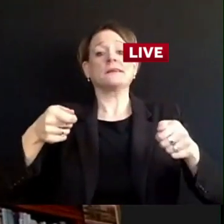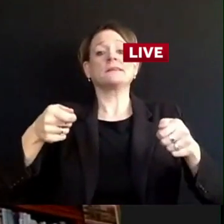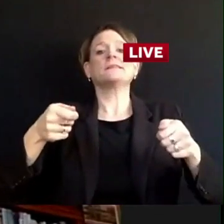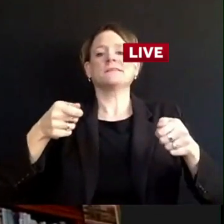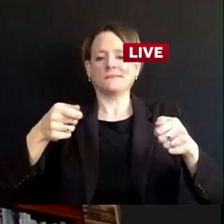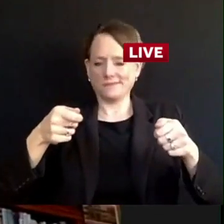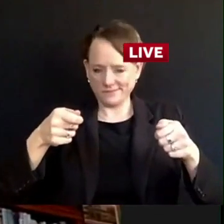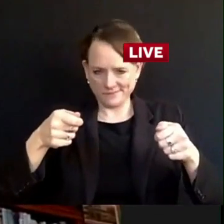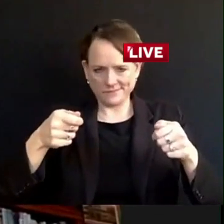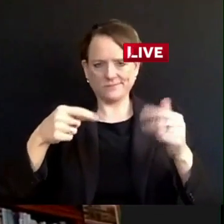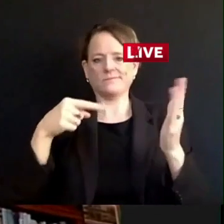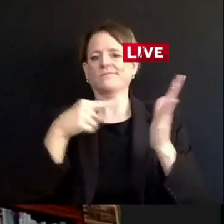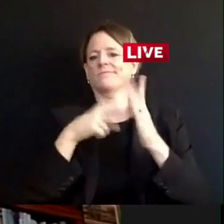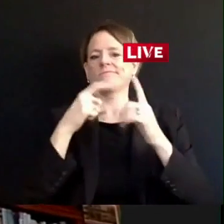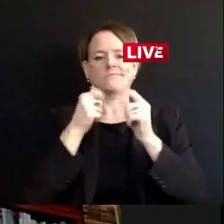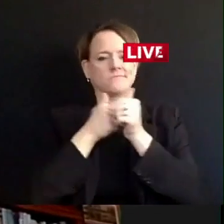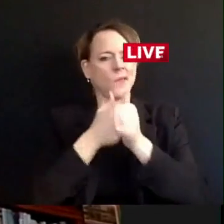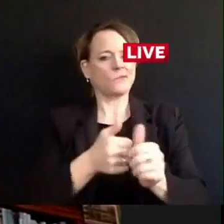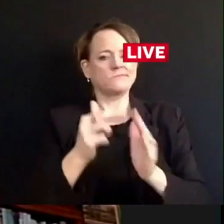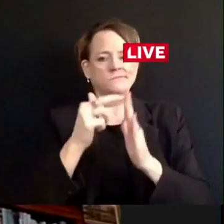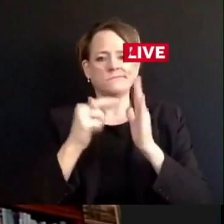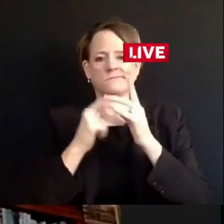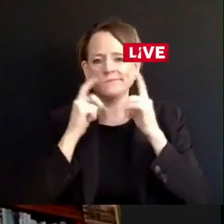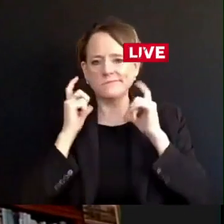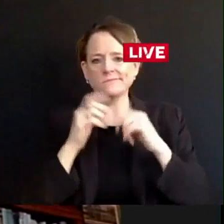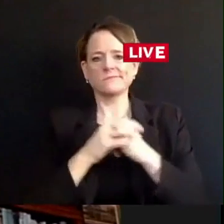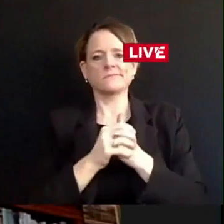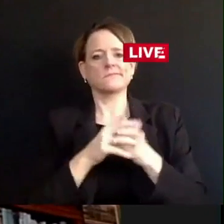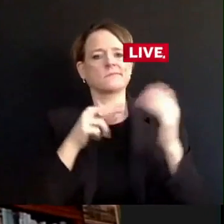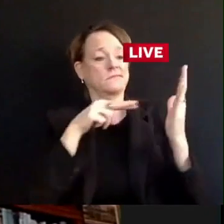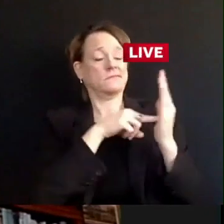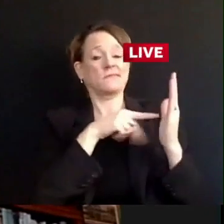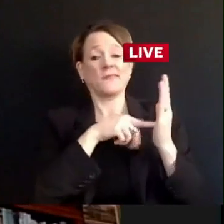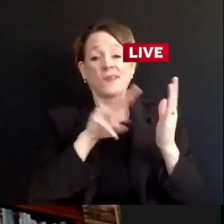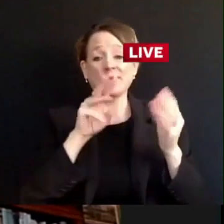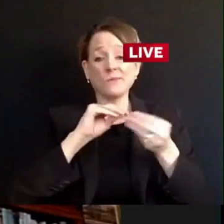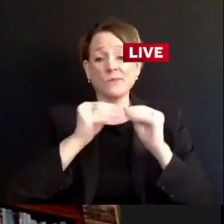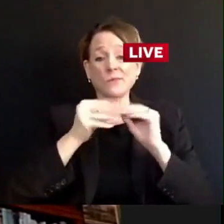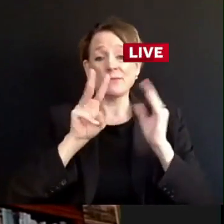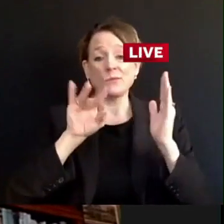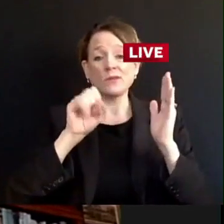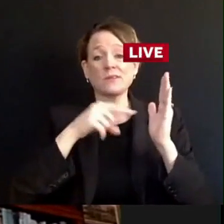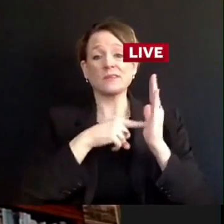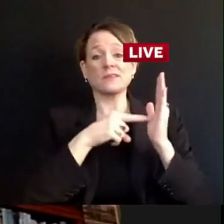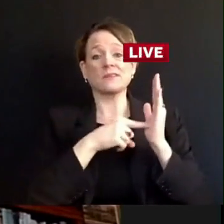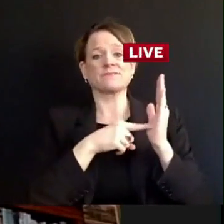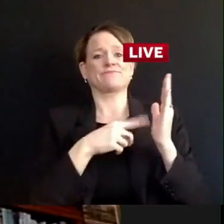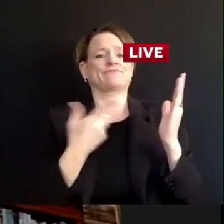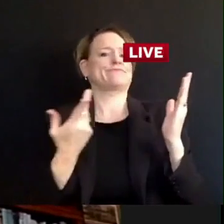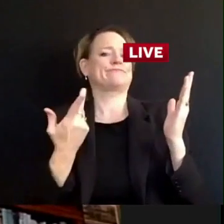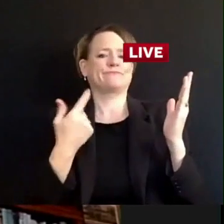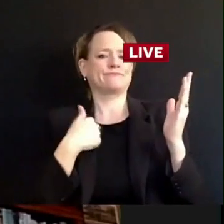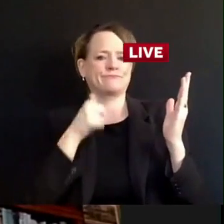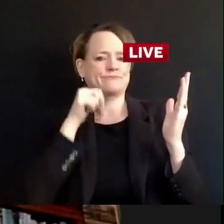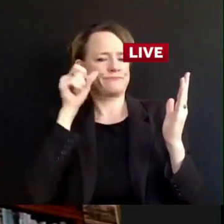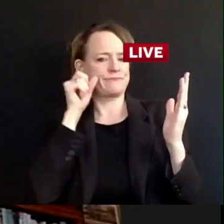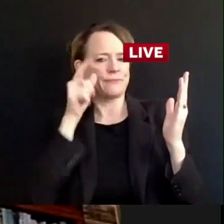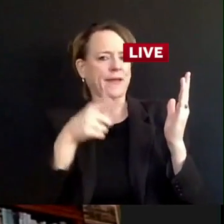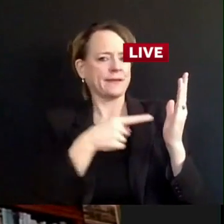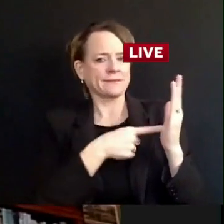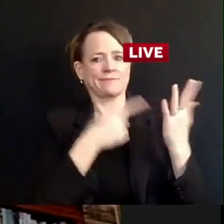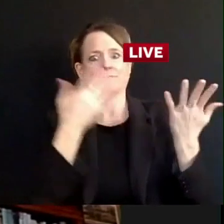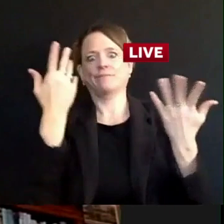how this is not surprising, and given what we know about how many people have been infected already from some antibody surveys, the